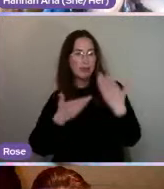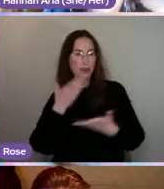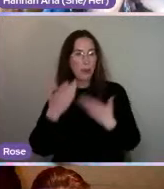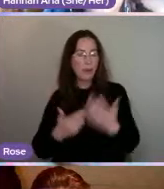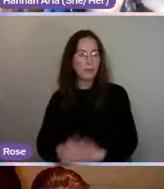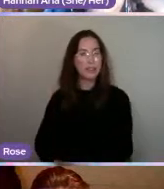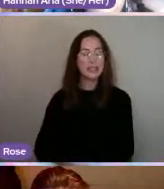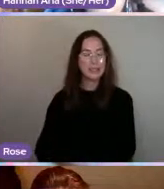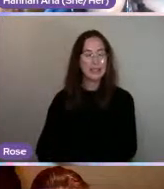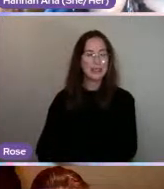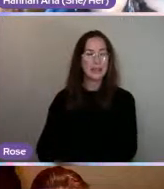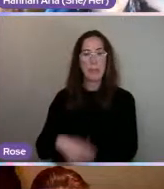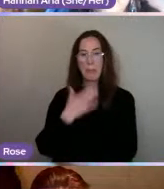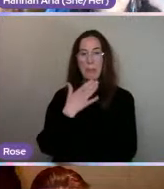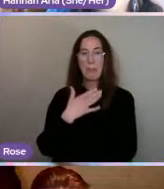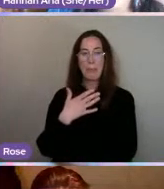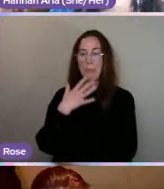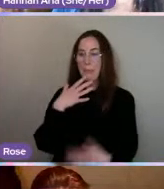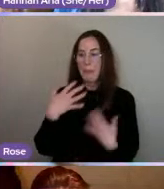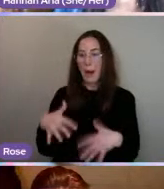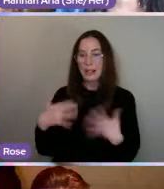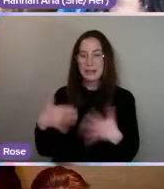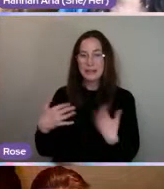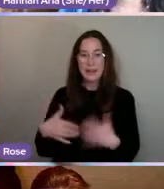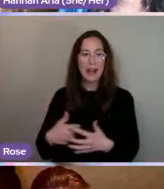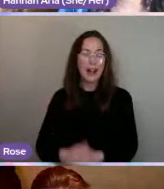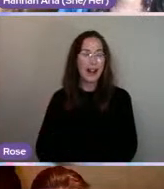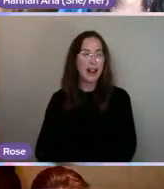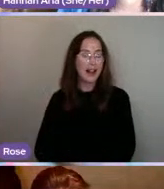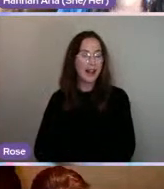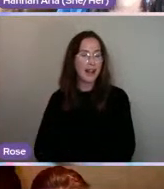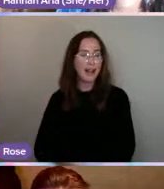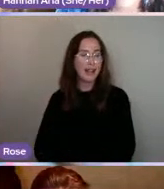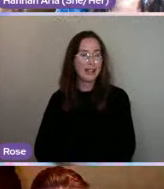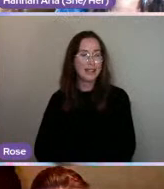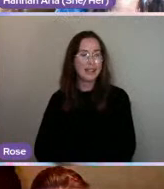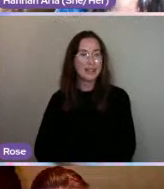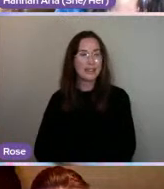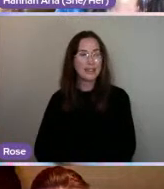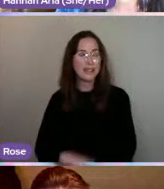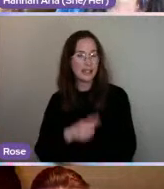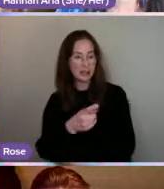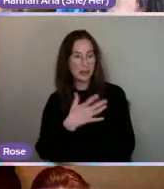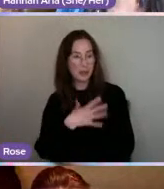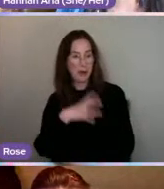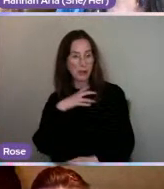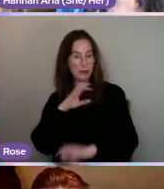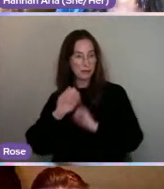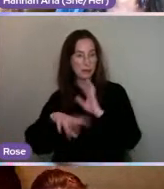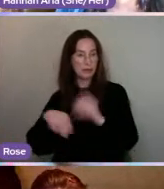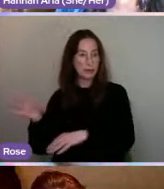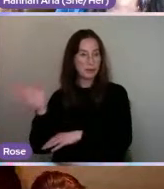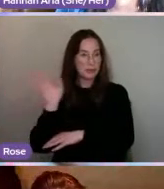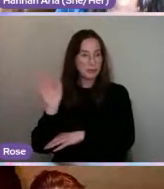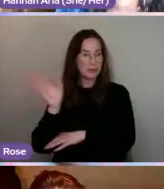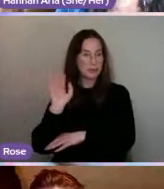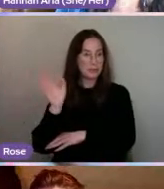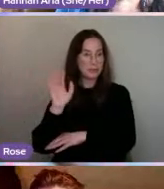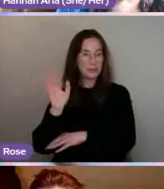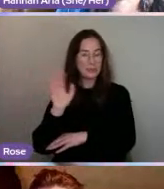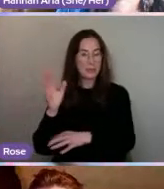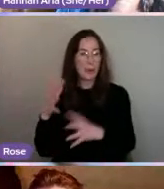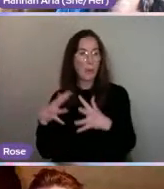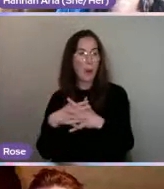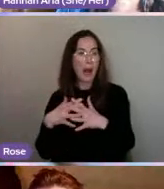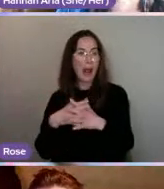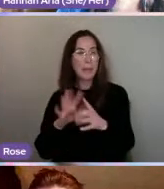then. Wonderful. Now, would you like to do a proper presentation of your William Kulak thing